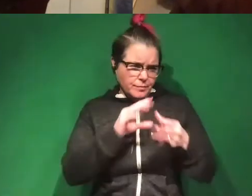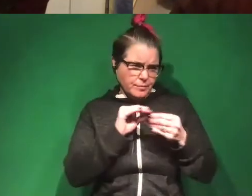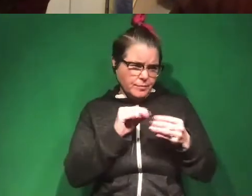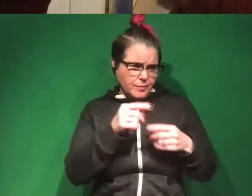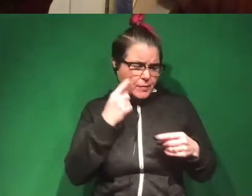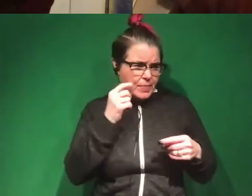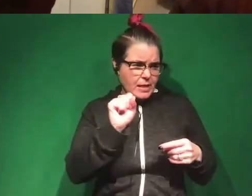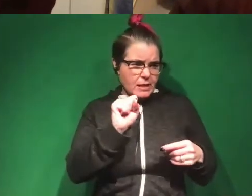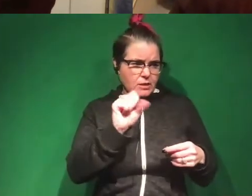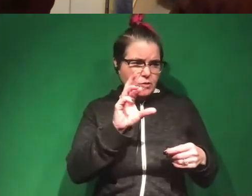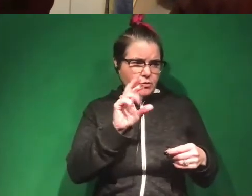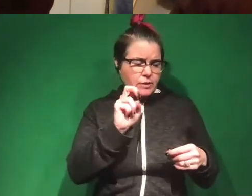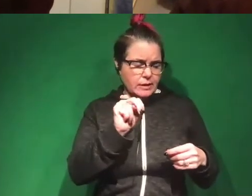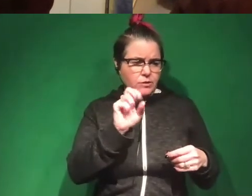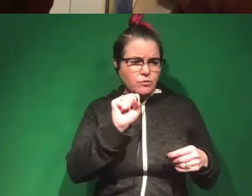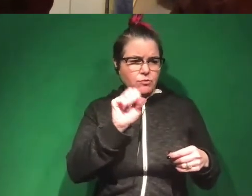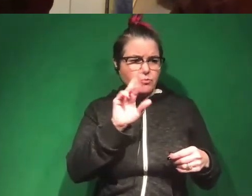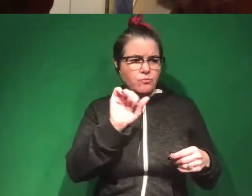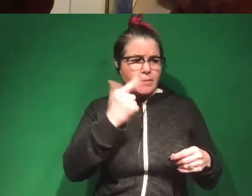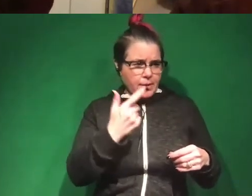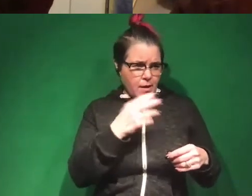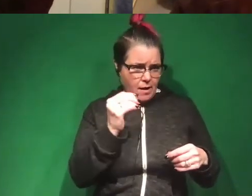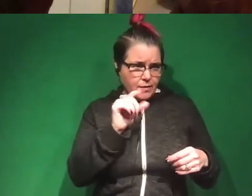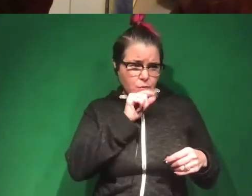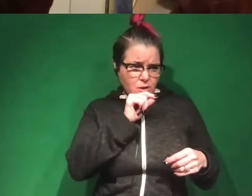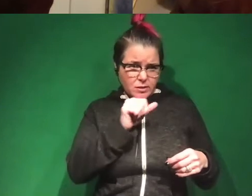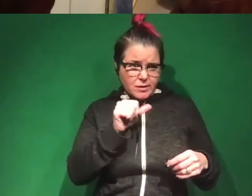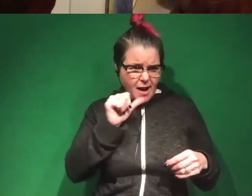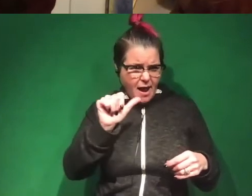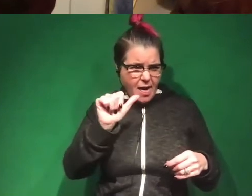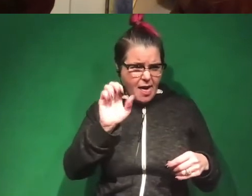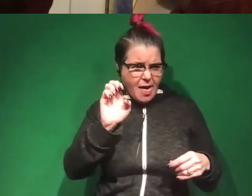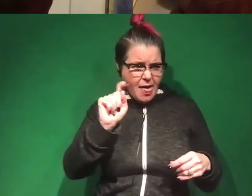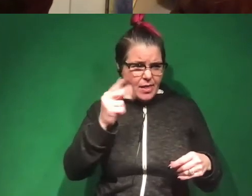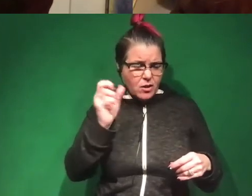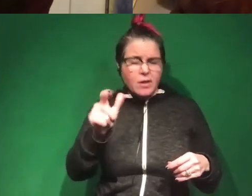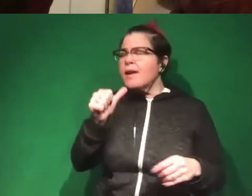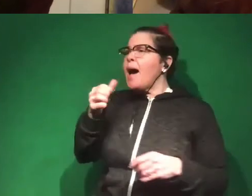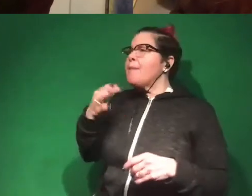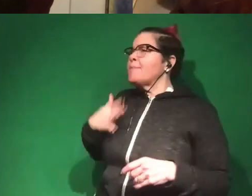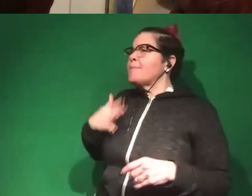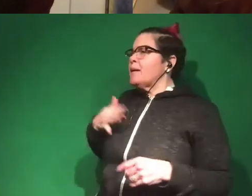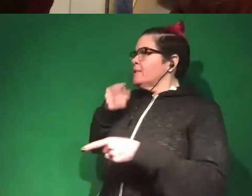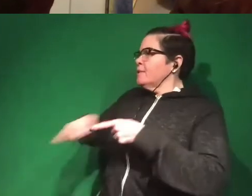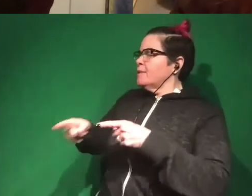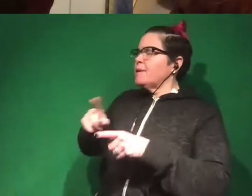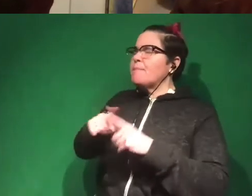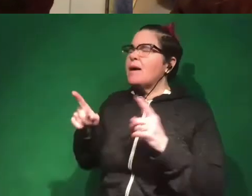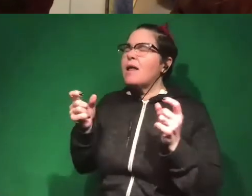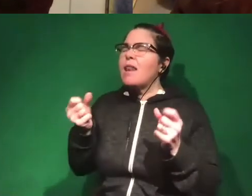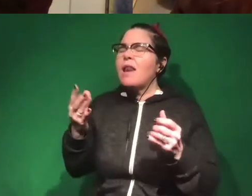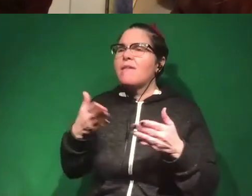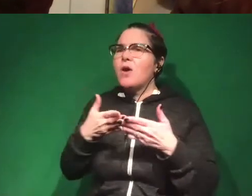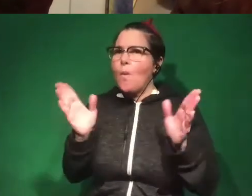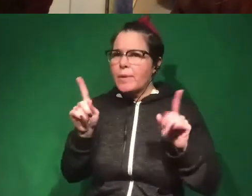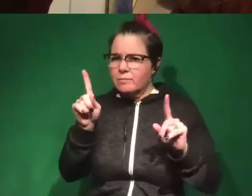screen scraping of Twitter is unethical? Well, this is not my area, but there is a lot of open questions